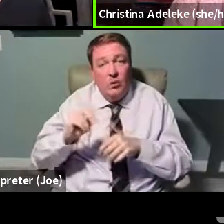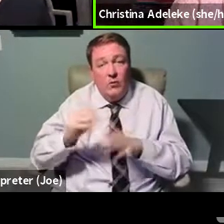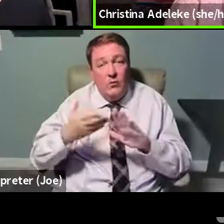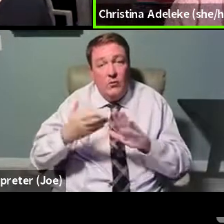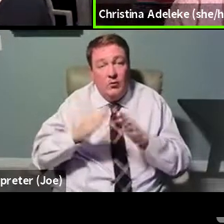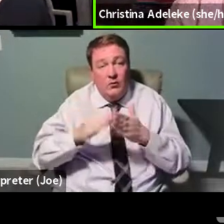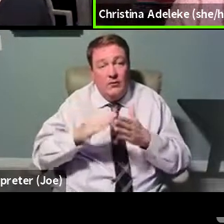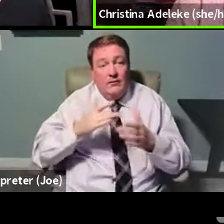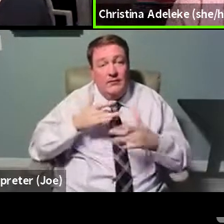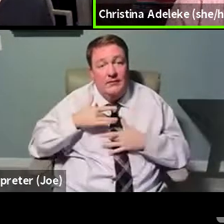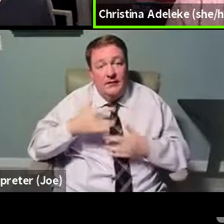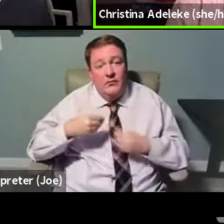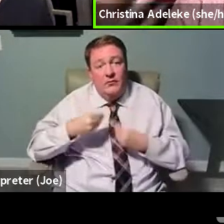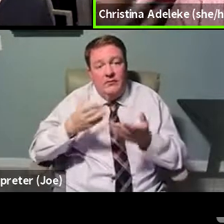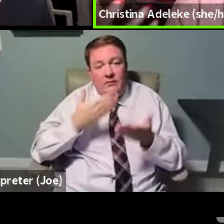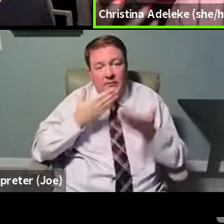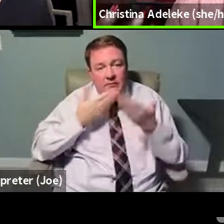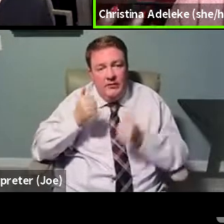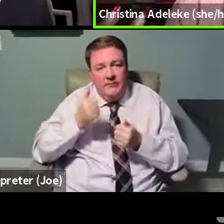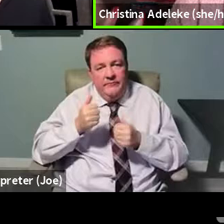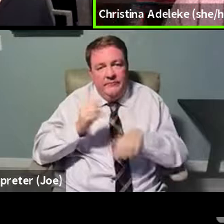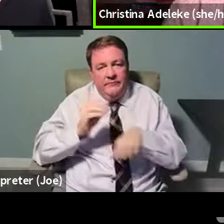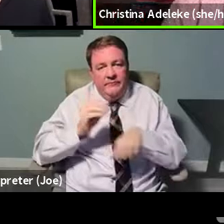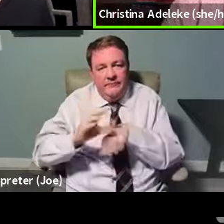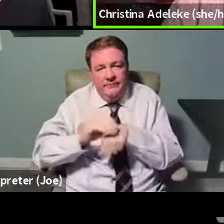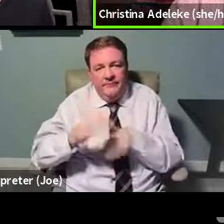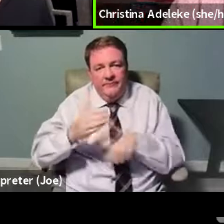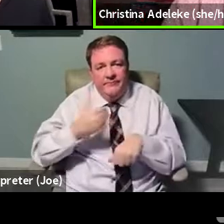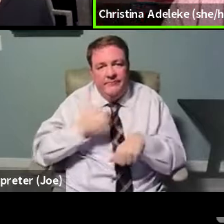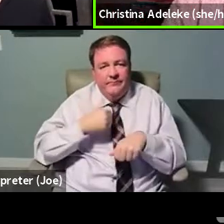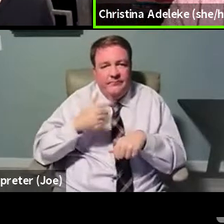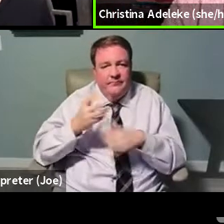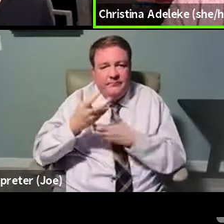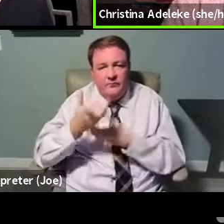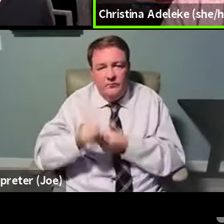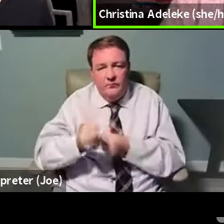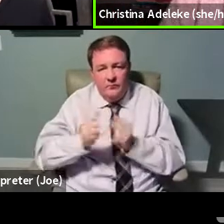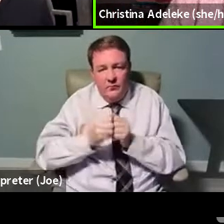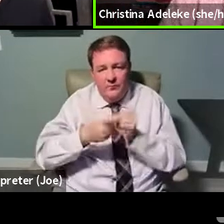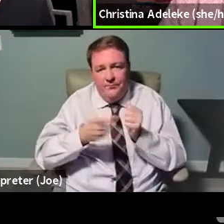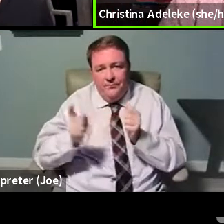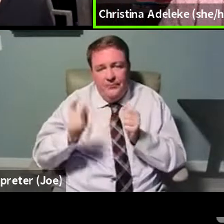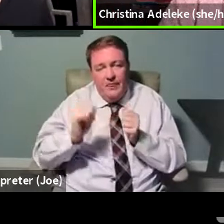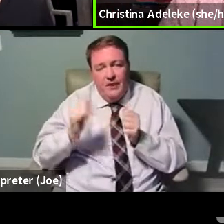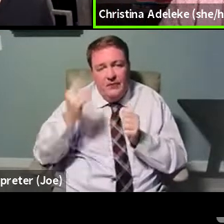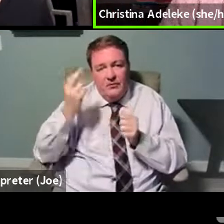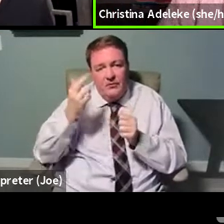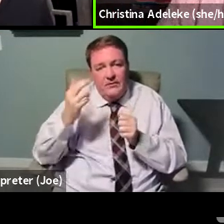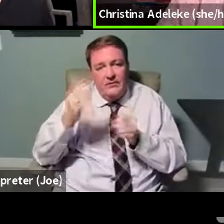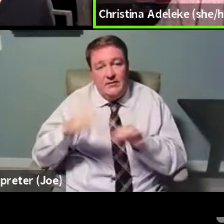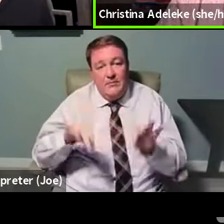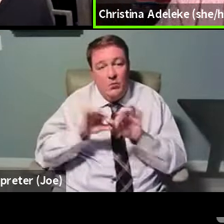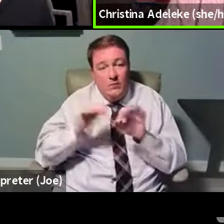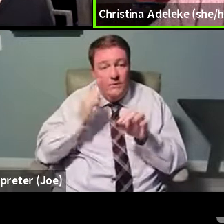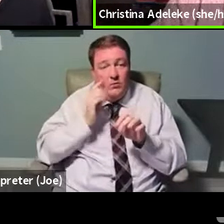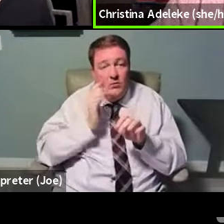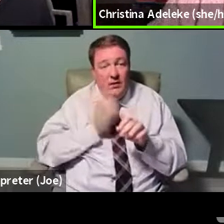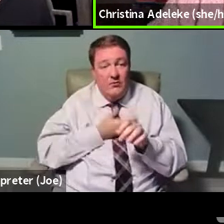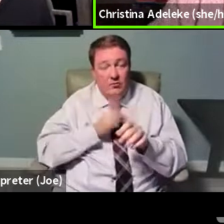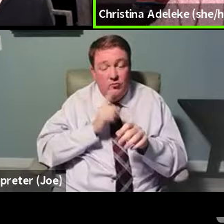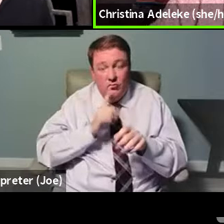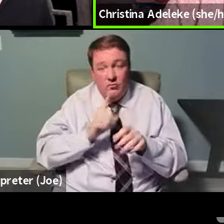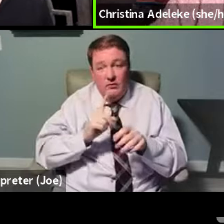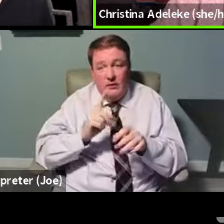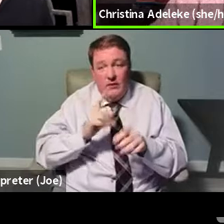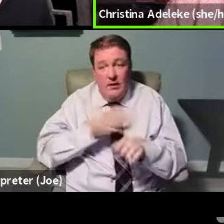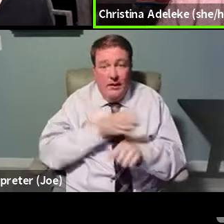tend to give you the best advice and you have that trust with them. And so I think that's why it's important for us to really empower